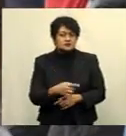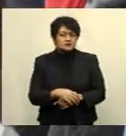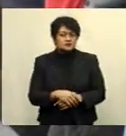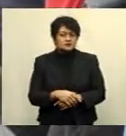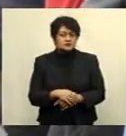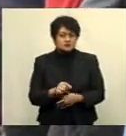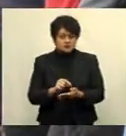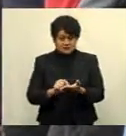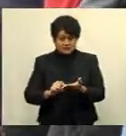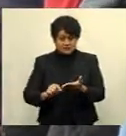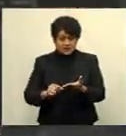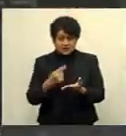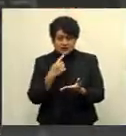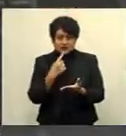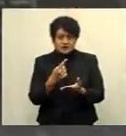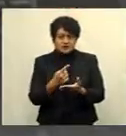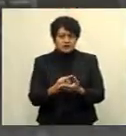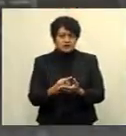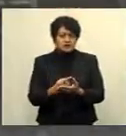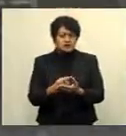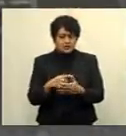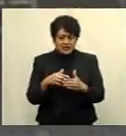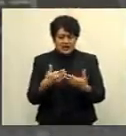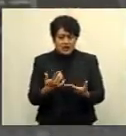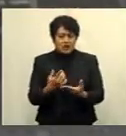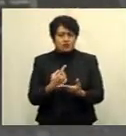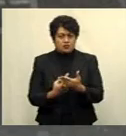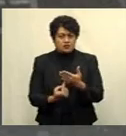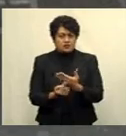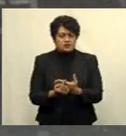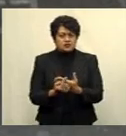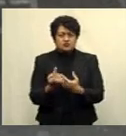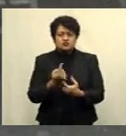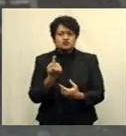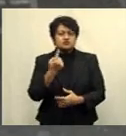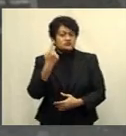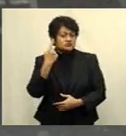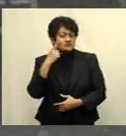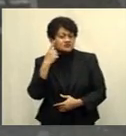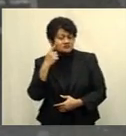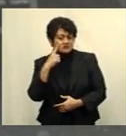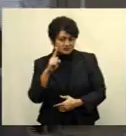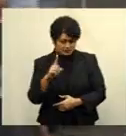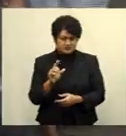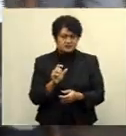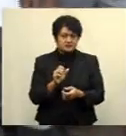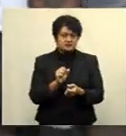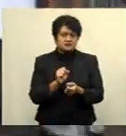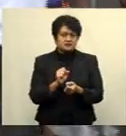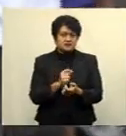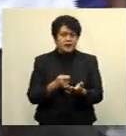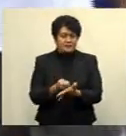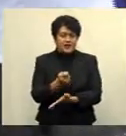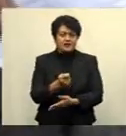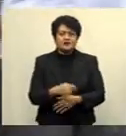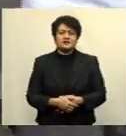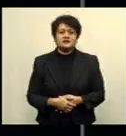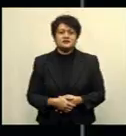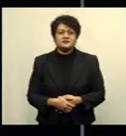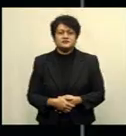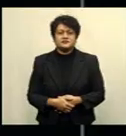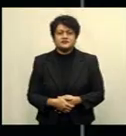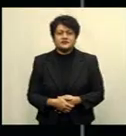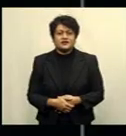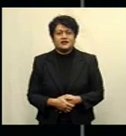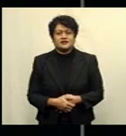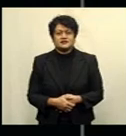indicating that police may soon start imposing fines on those breaching measures. A Penisau Grandovo, FBC News.